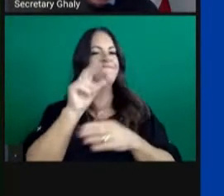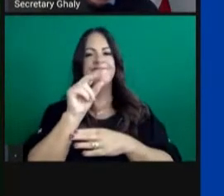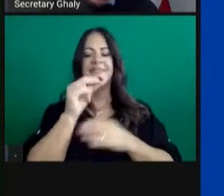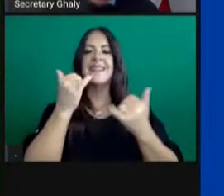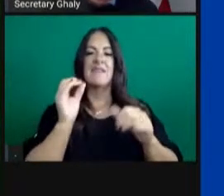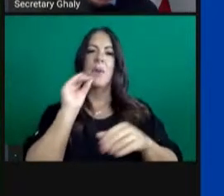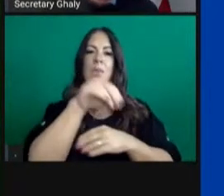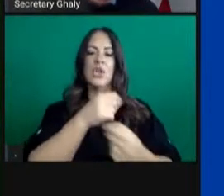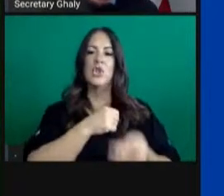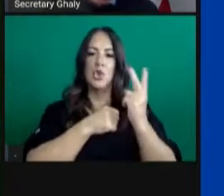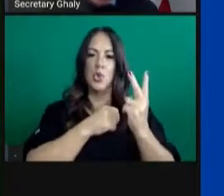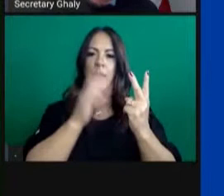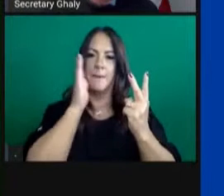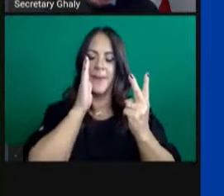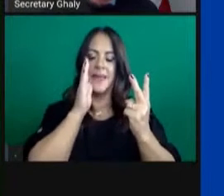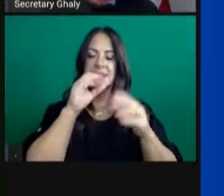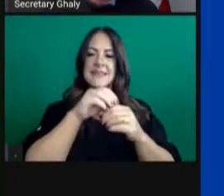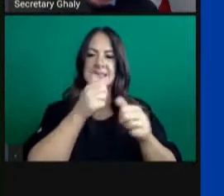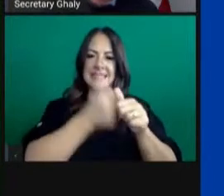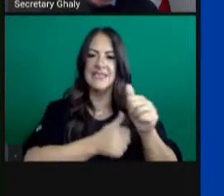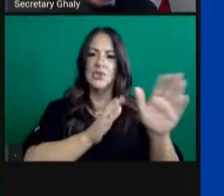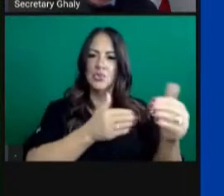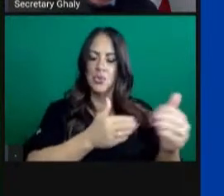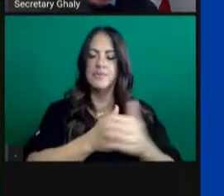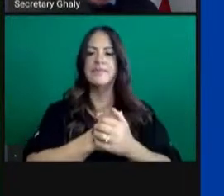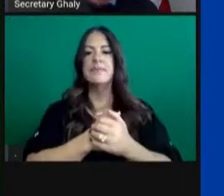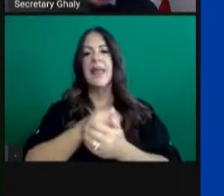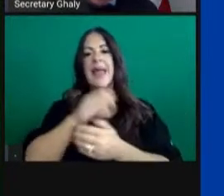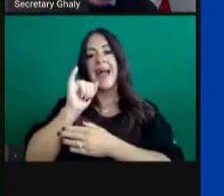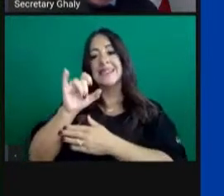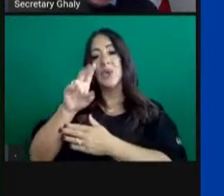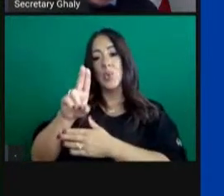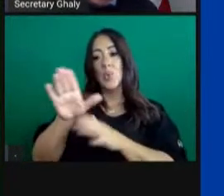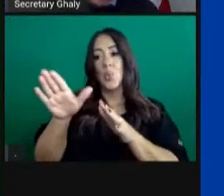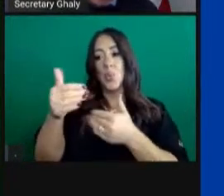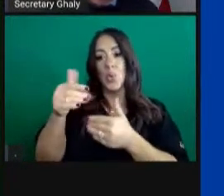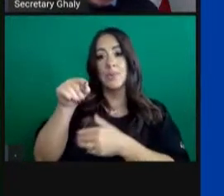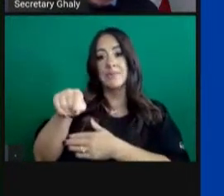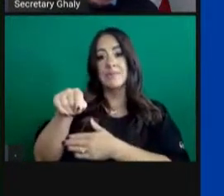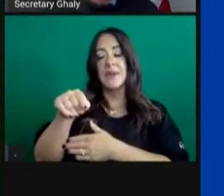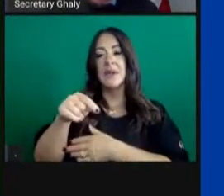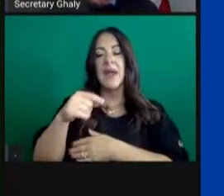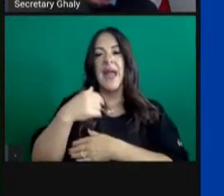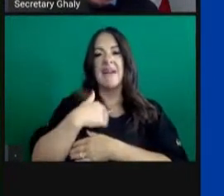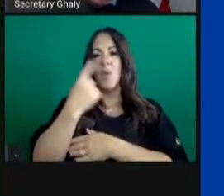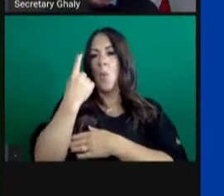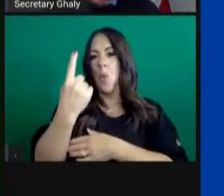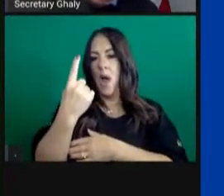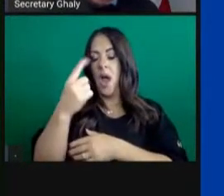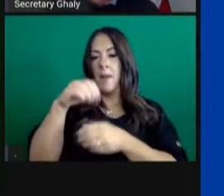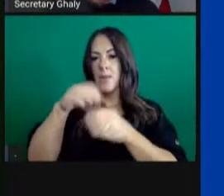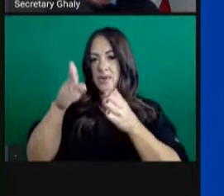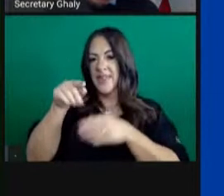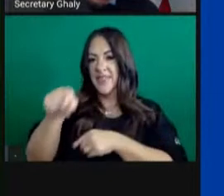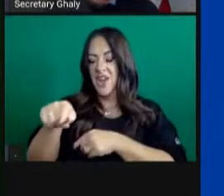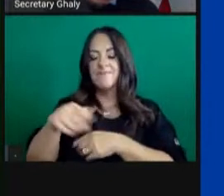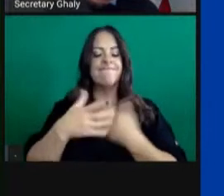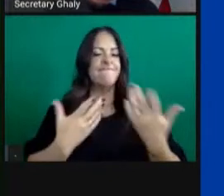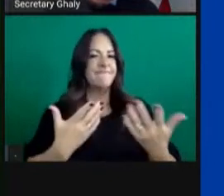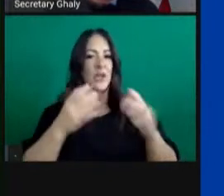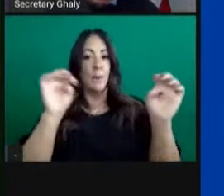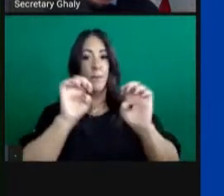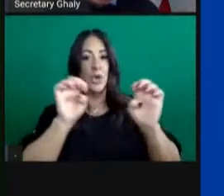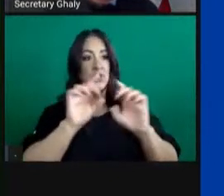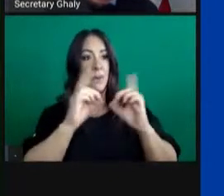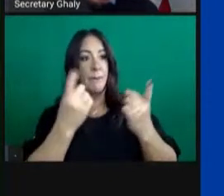with appropriate number of beds, ICUs with patients in one bay, emergency departments who